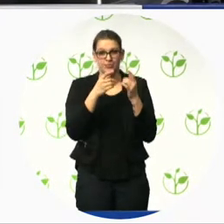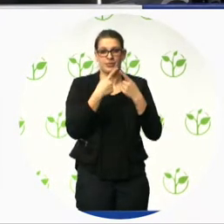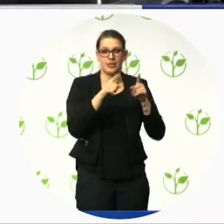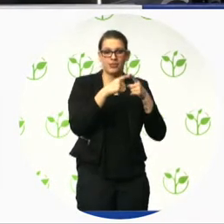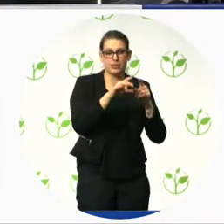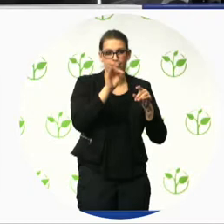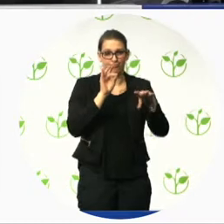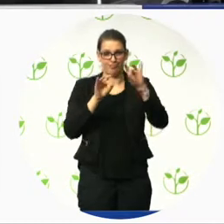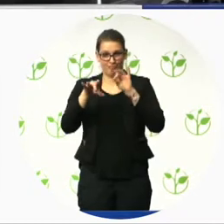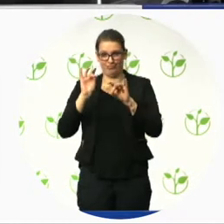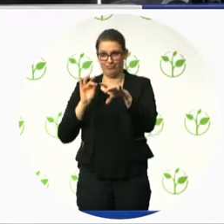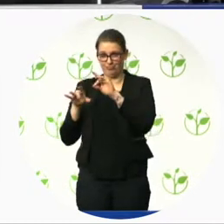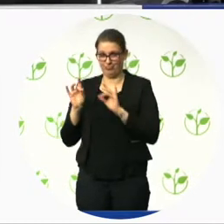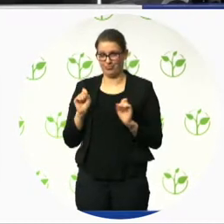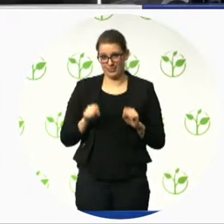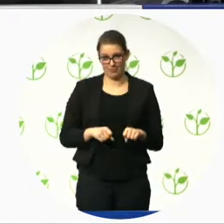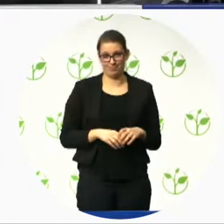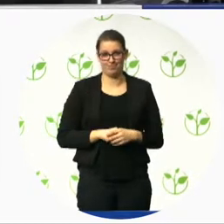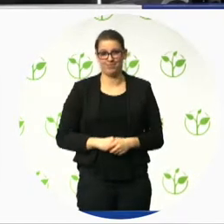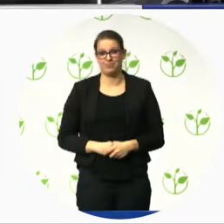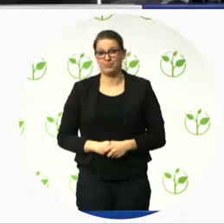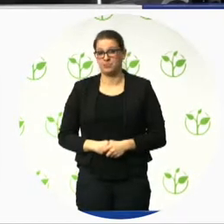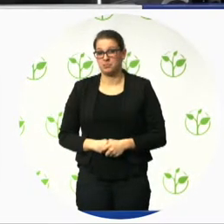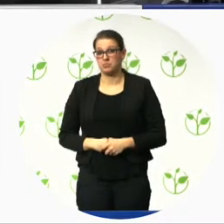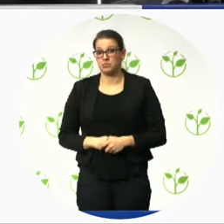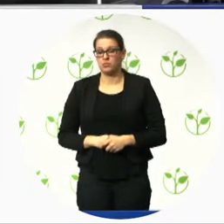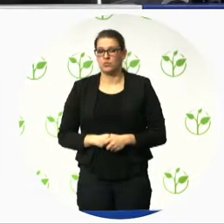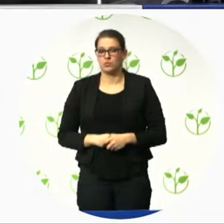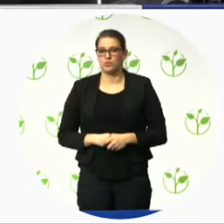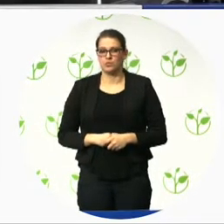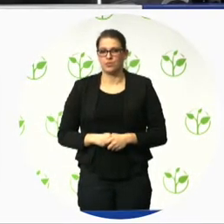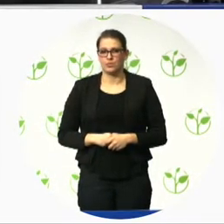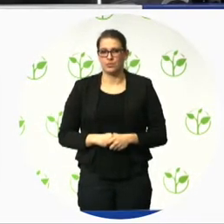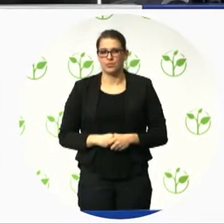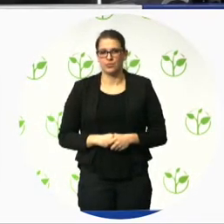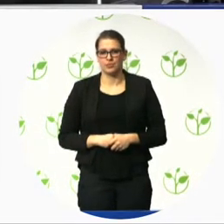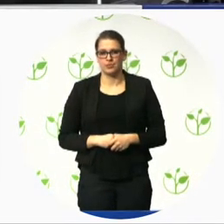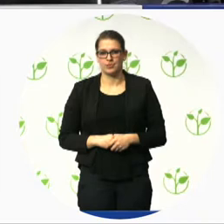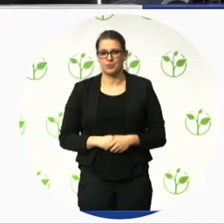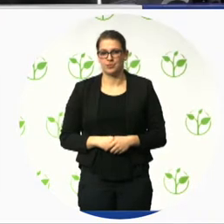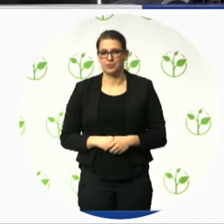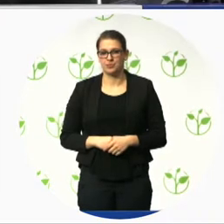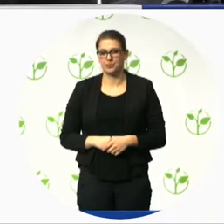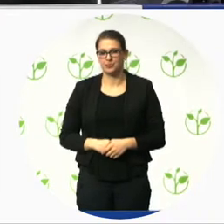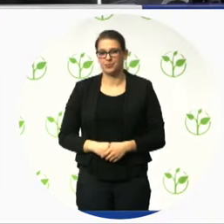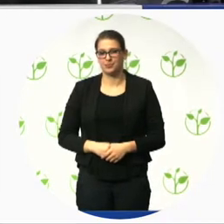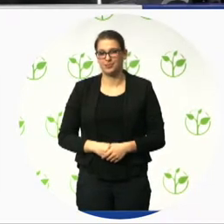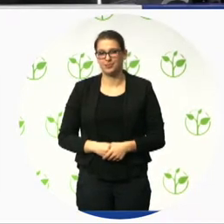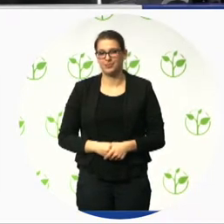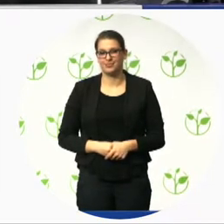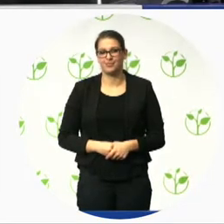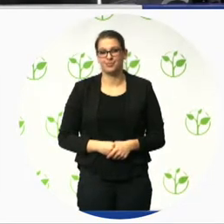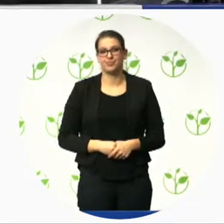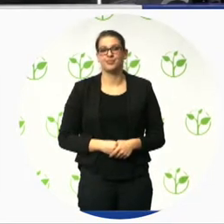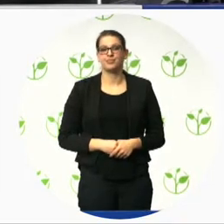What is the authority? I think that's one of the crucial points that we have that not a company which is based on economic